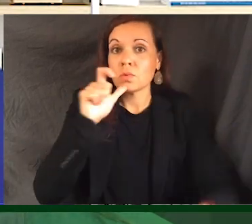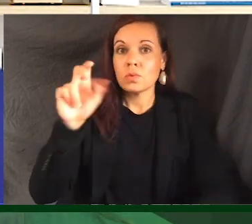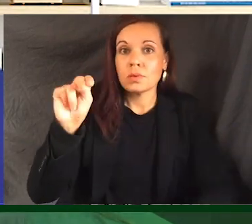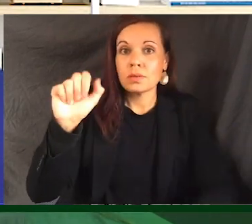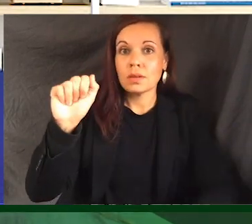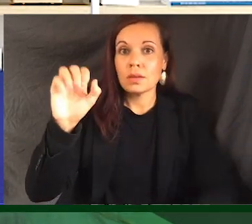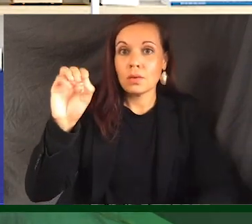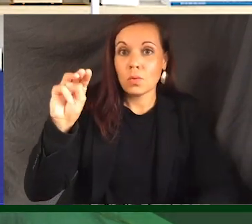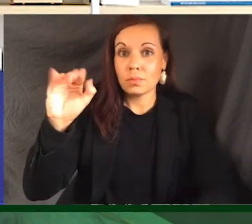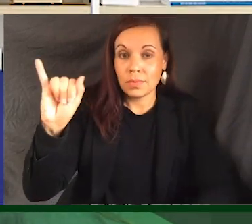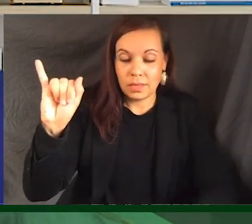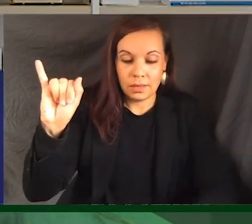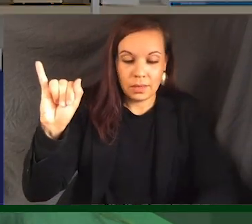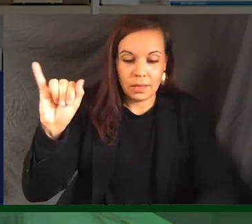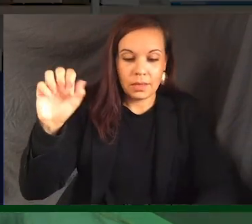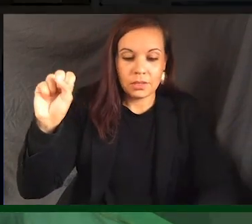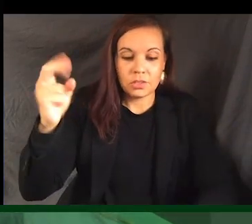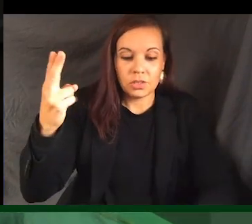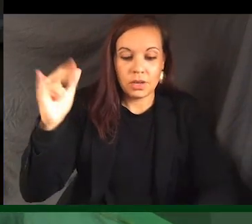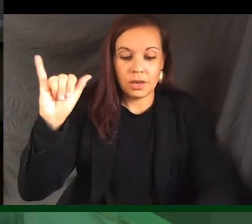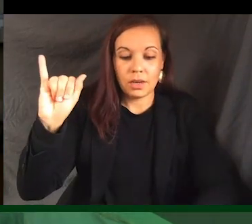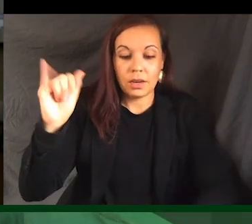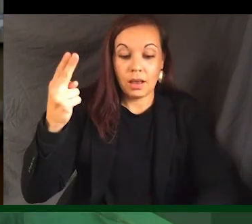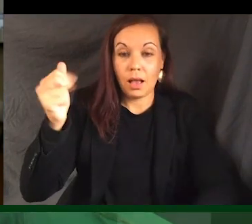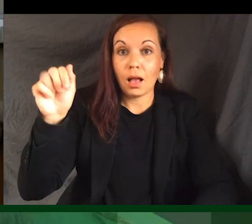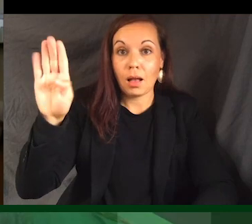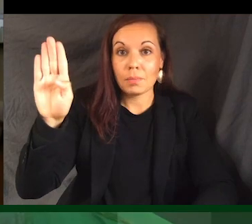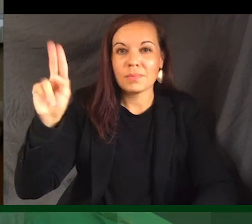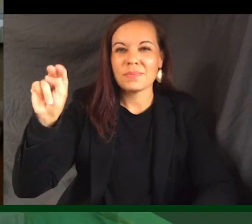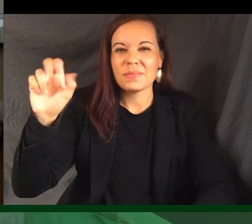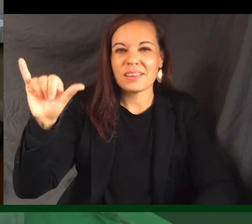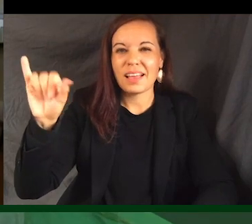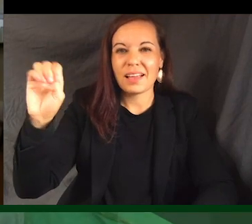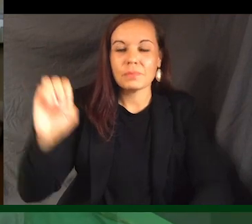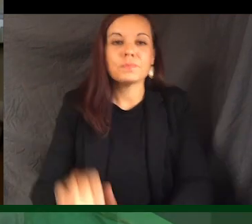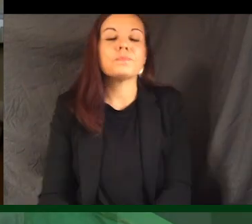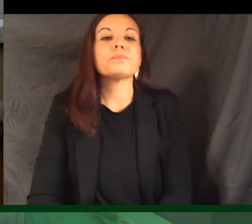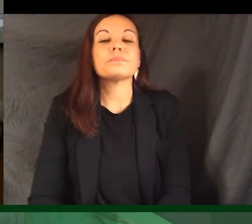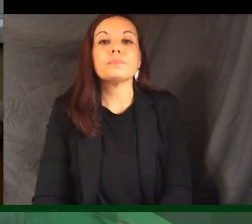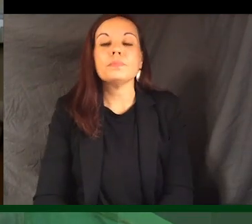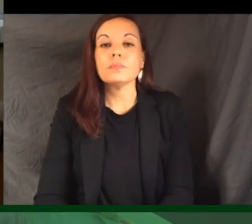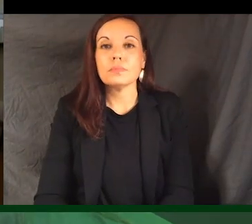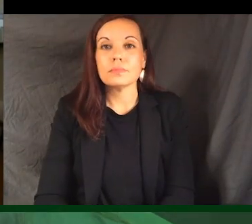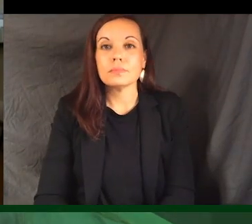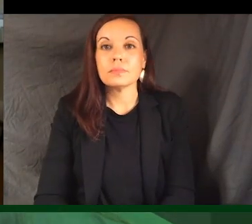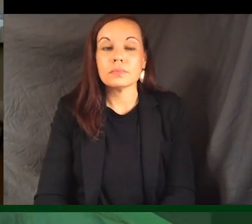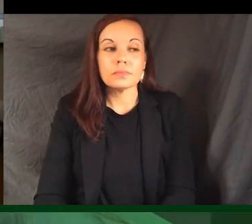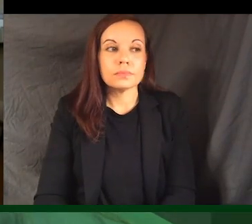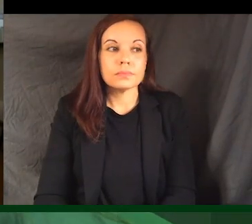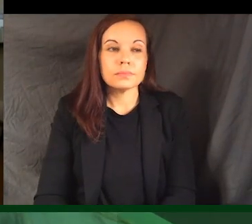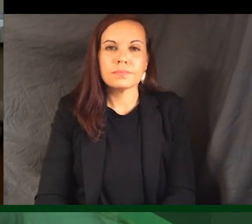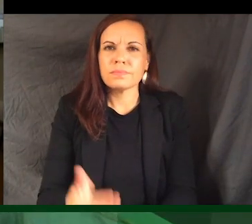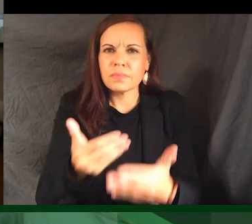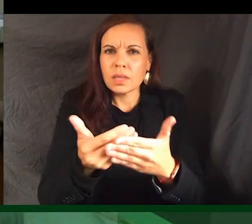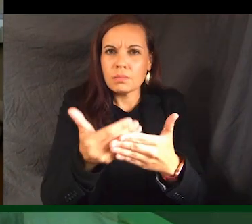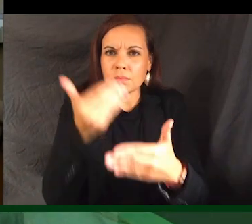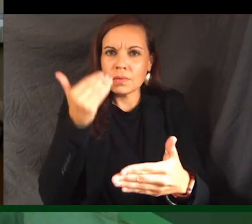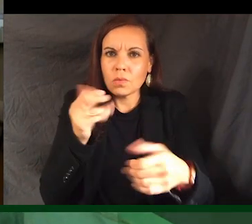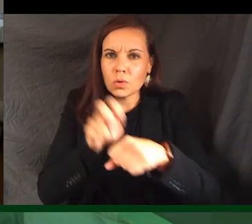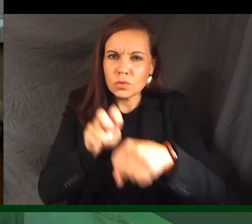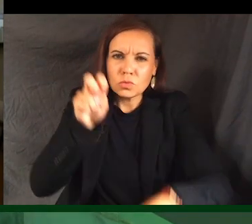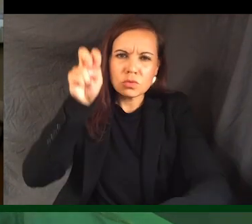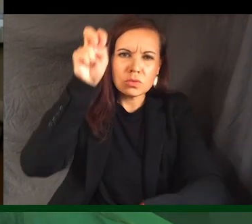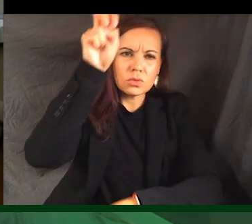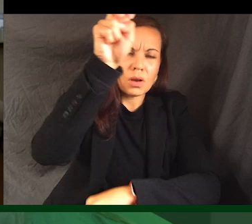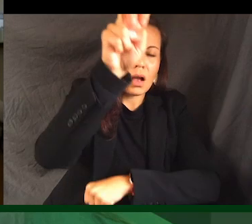Shayab Nye. Before jumping, remember the span of time is long and